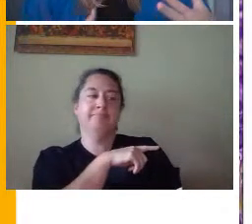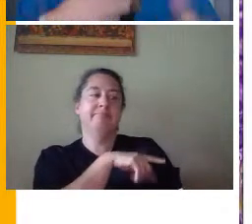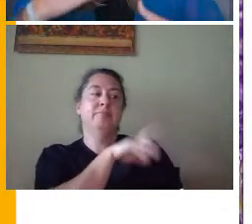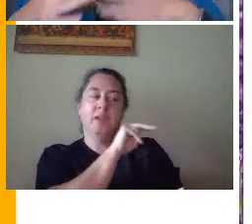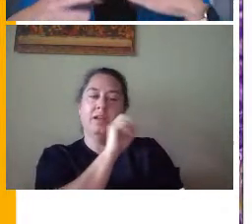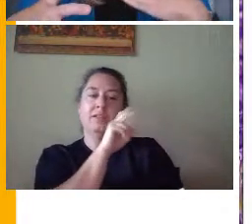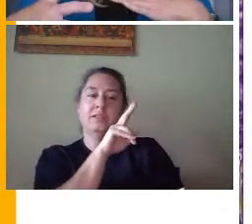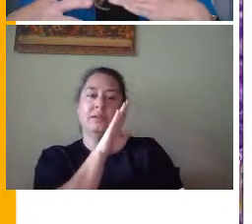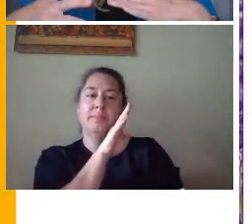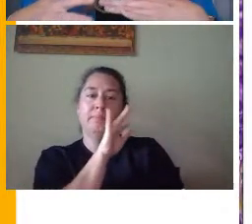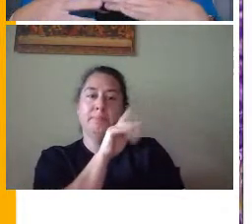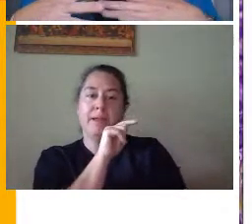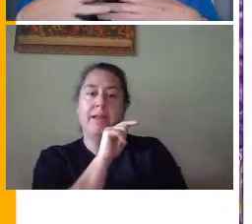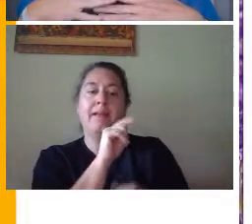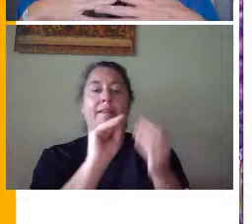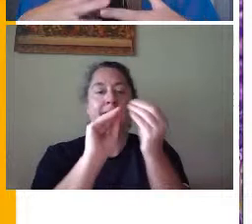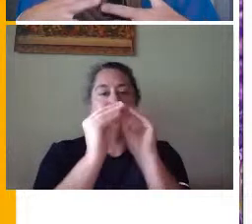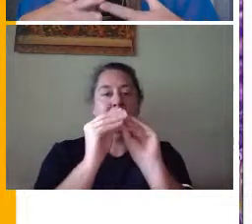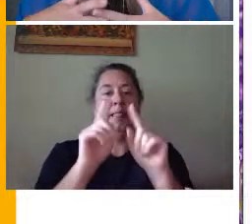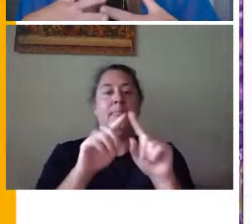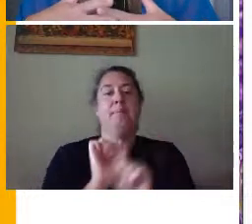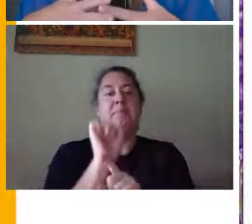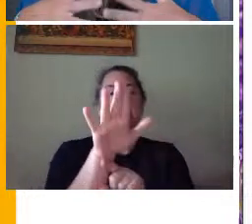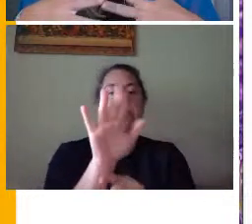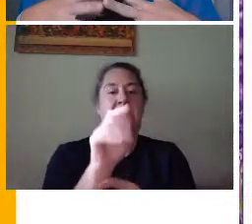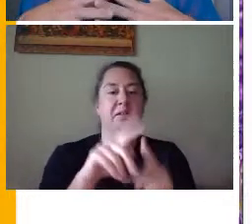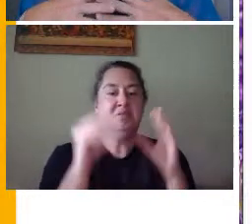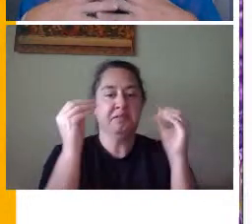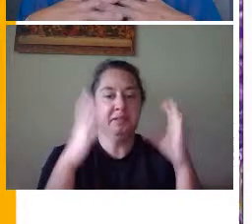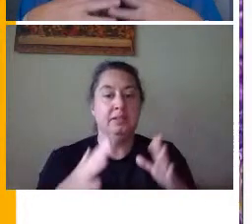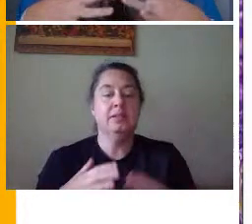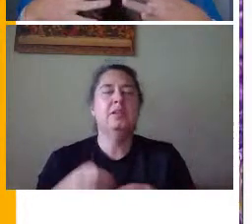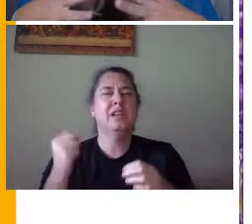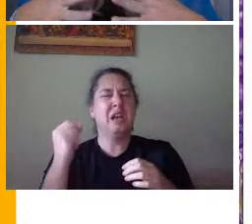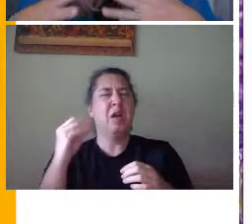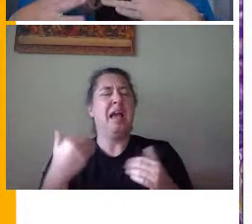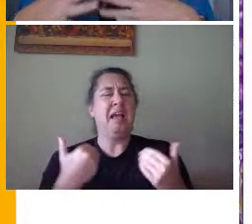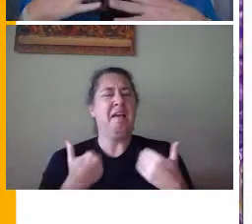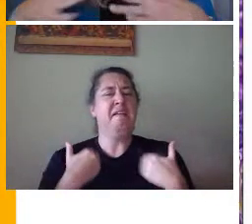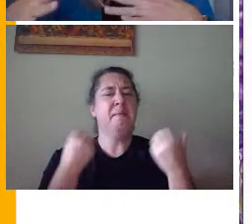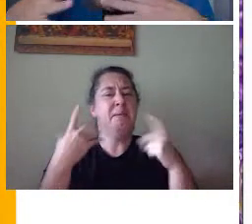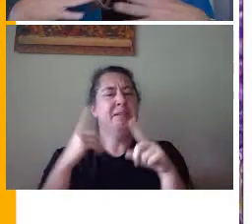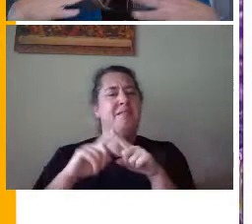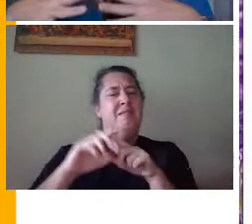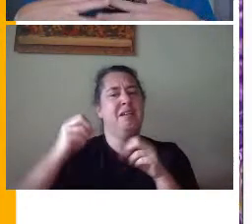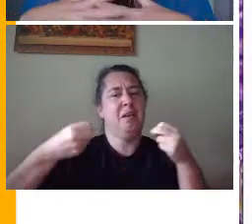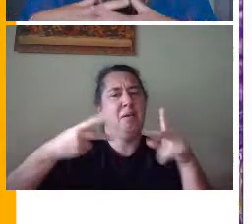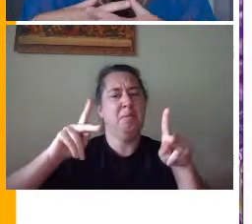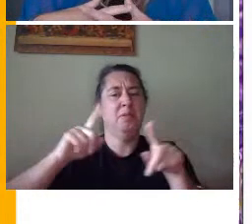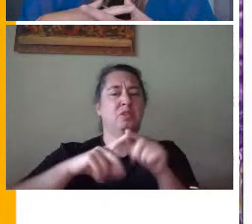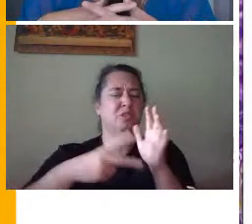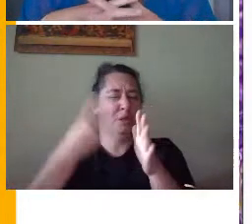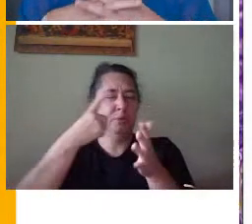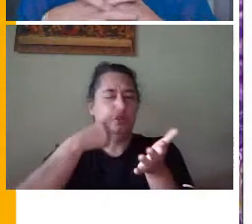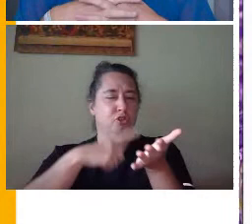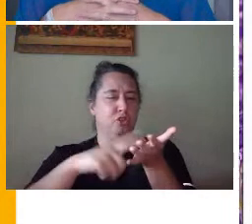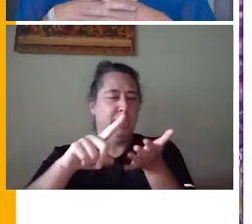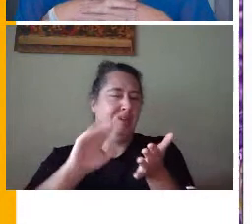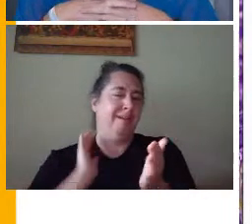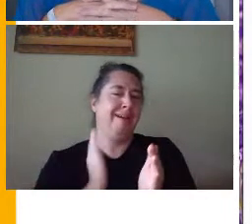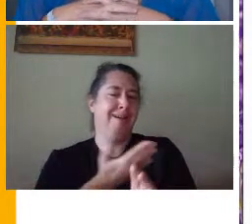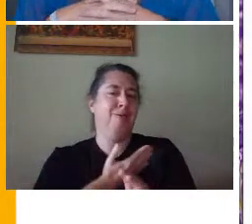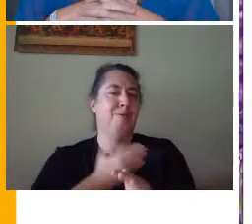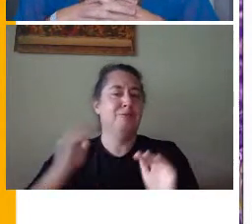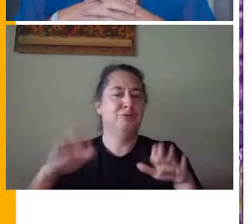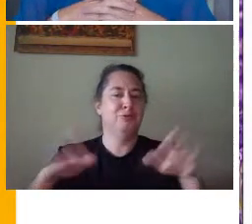and then turn it back in. So there's lots of opportunities for our parents and guardians to go in and double check and look behind our kids because sometimes